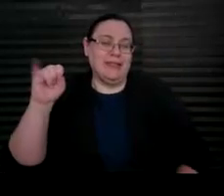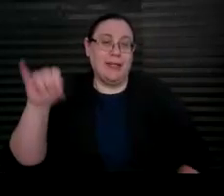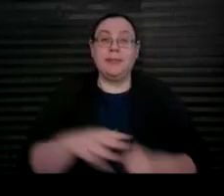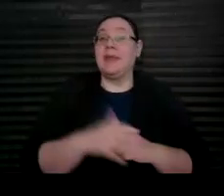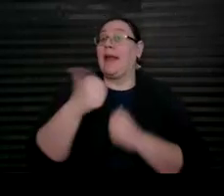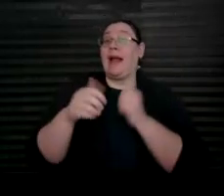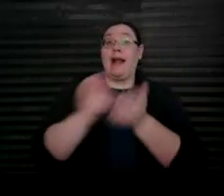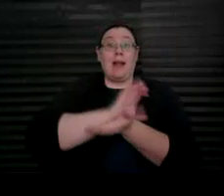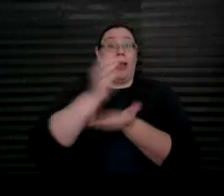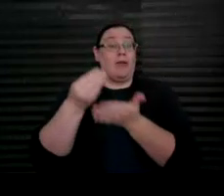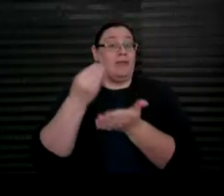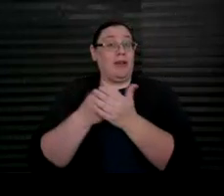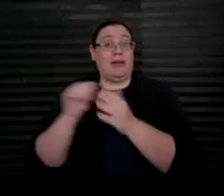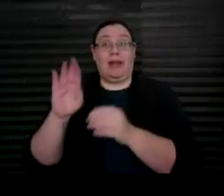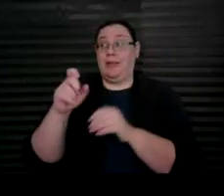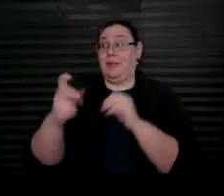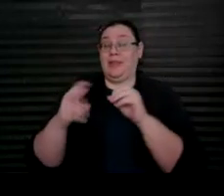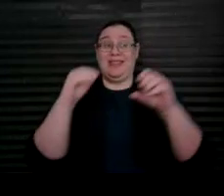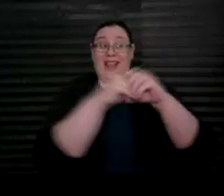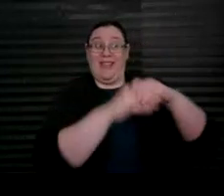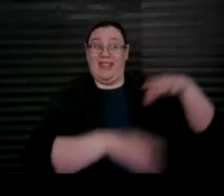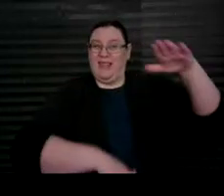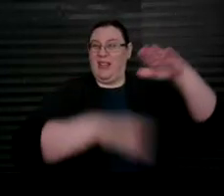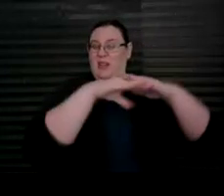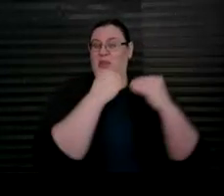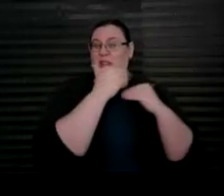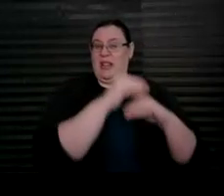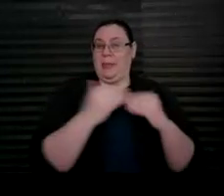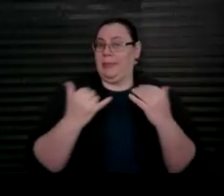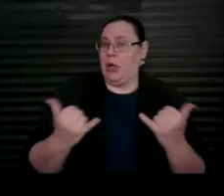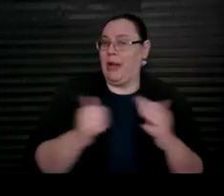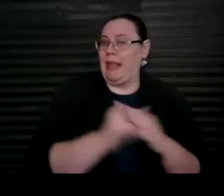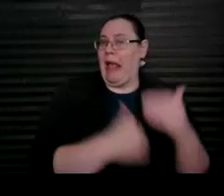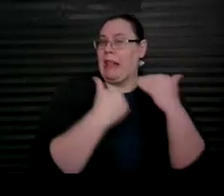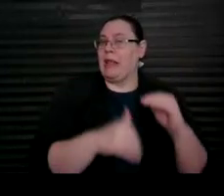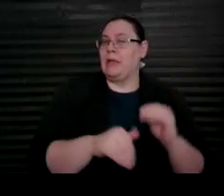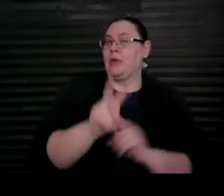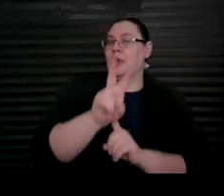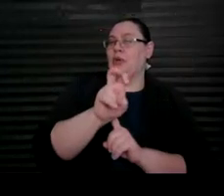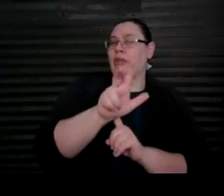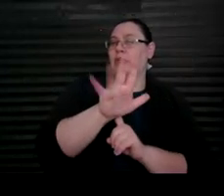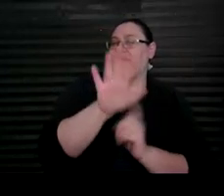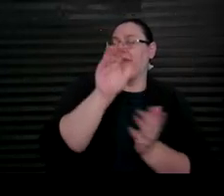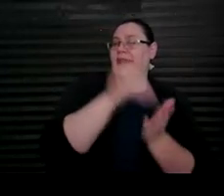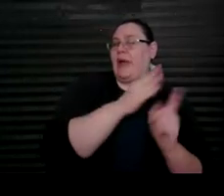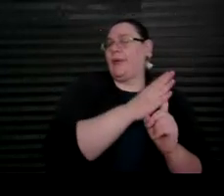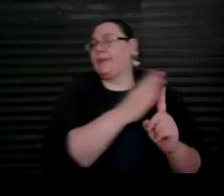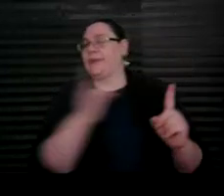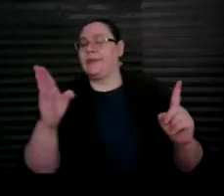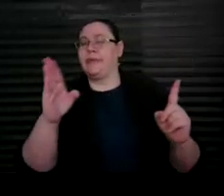savings up to the plan's limit, currently between $235,000 to